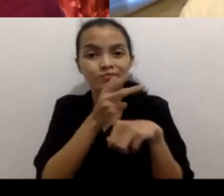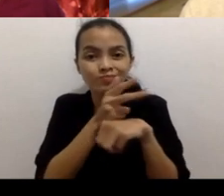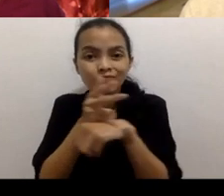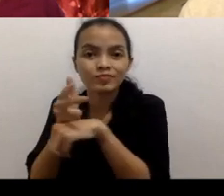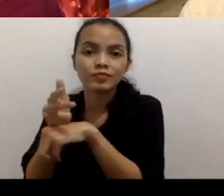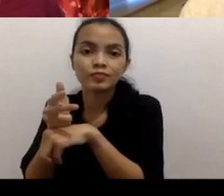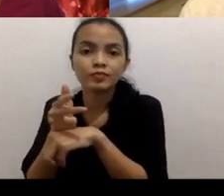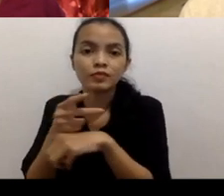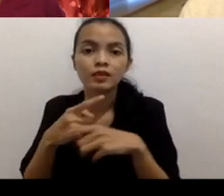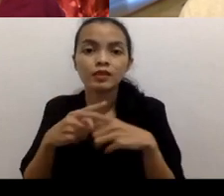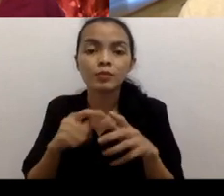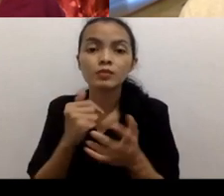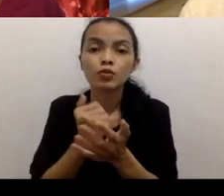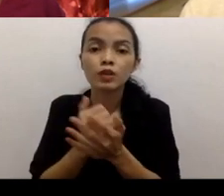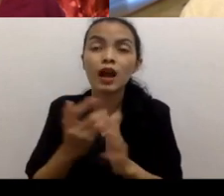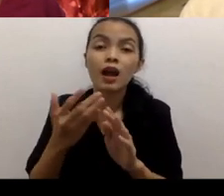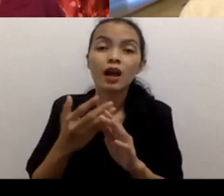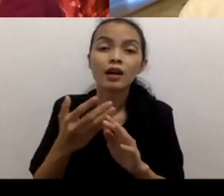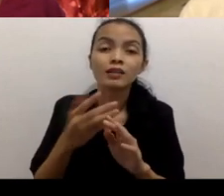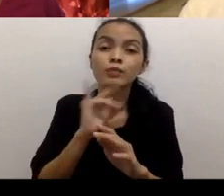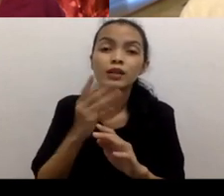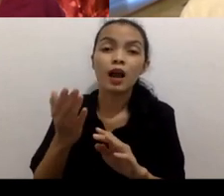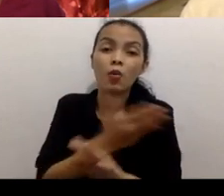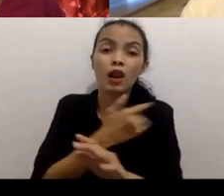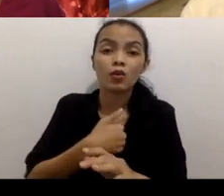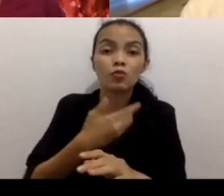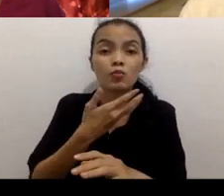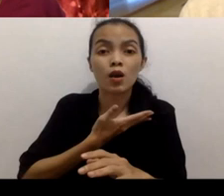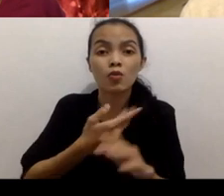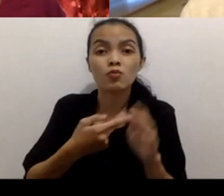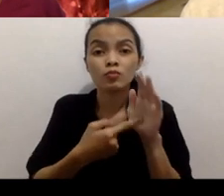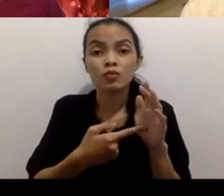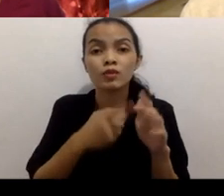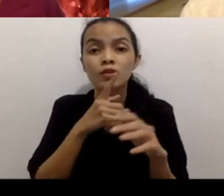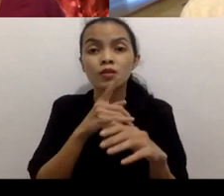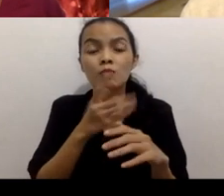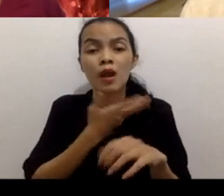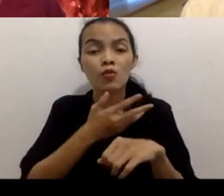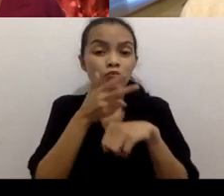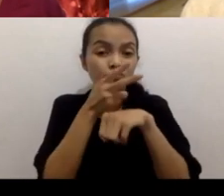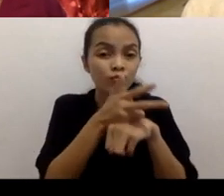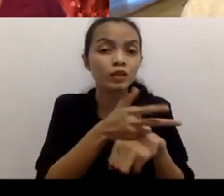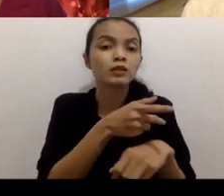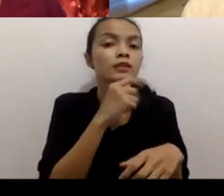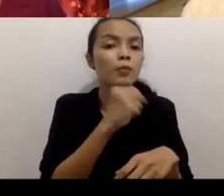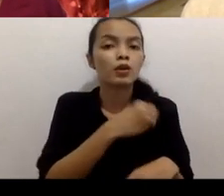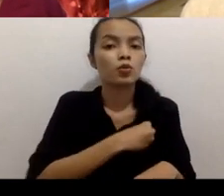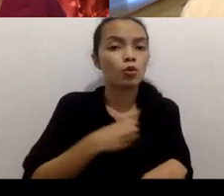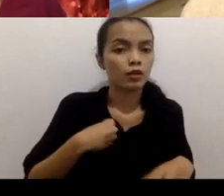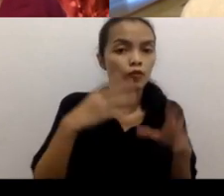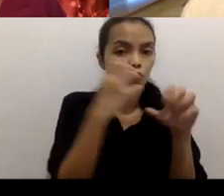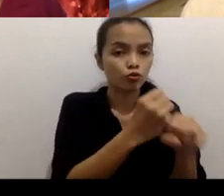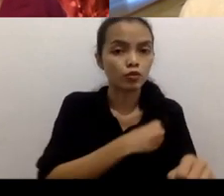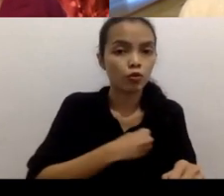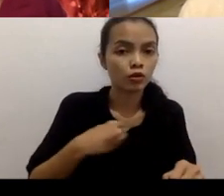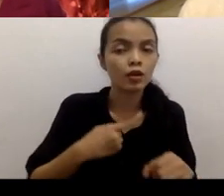really wanted to talk to a lot of some of the early whistleblower doctors and and to to figure out what